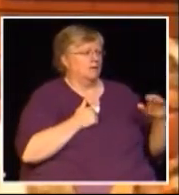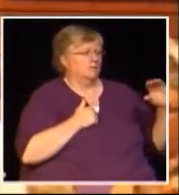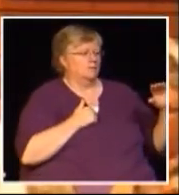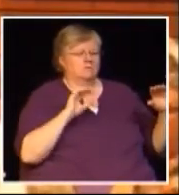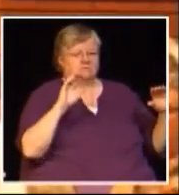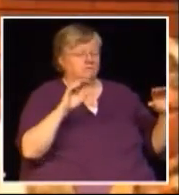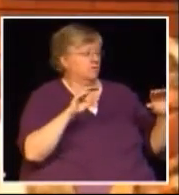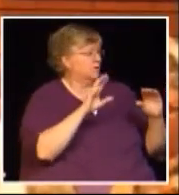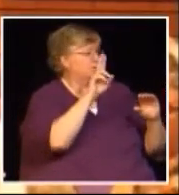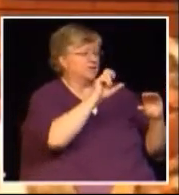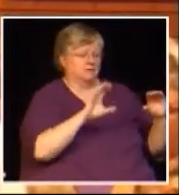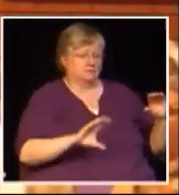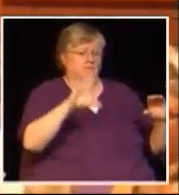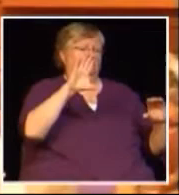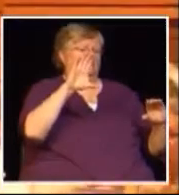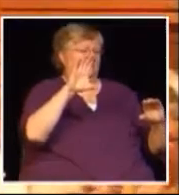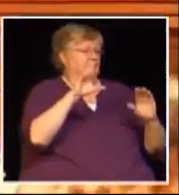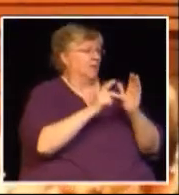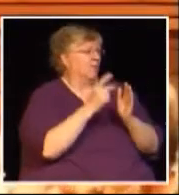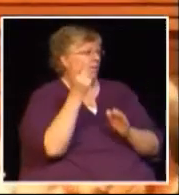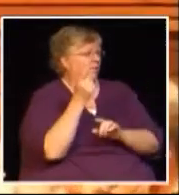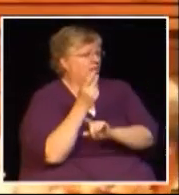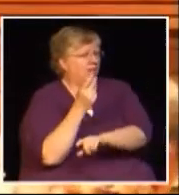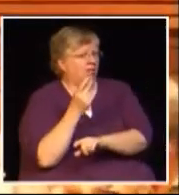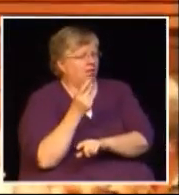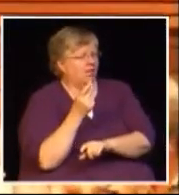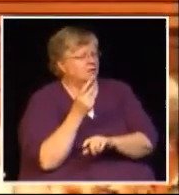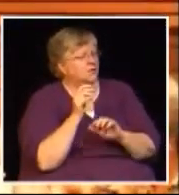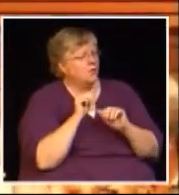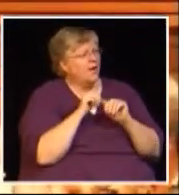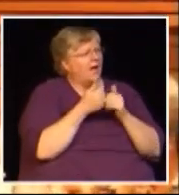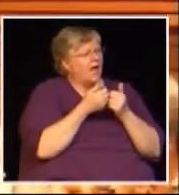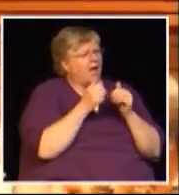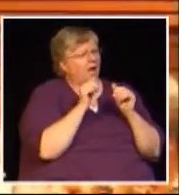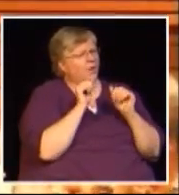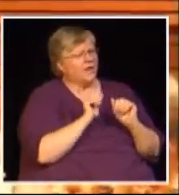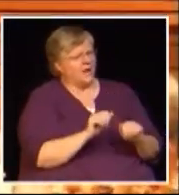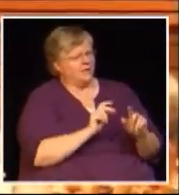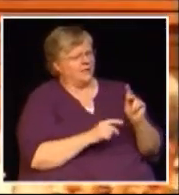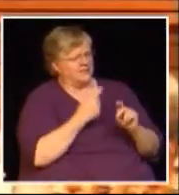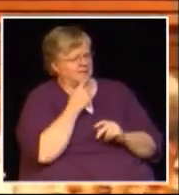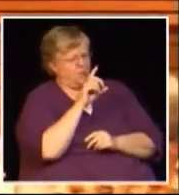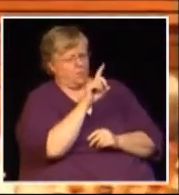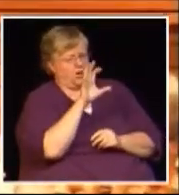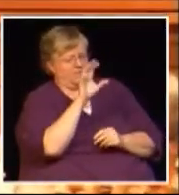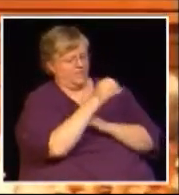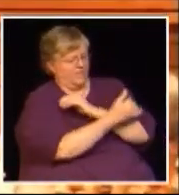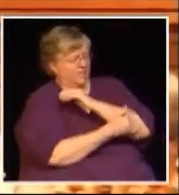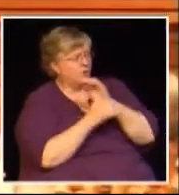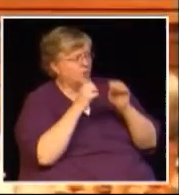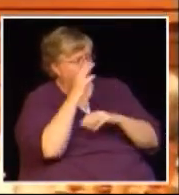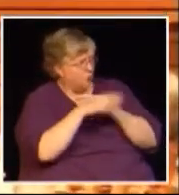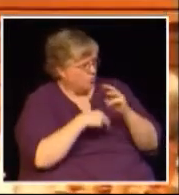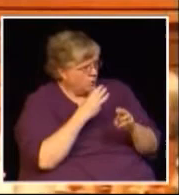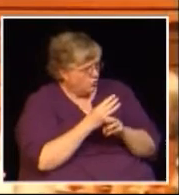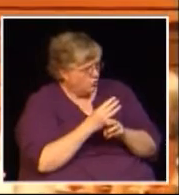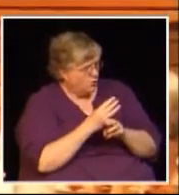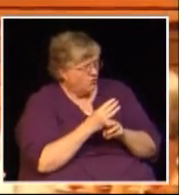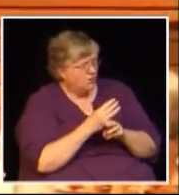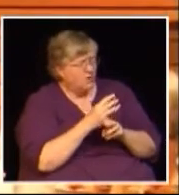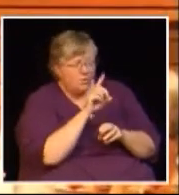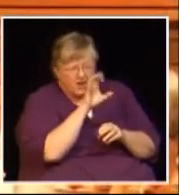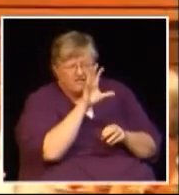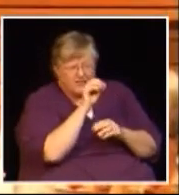the question I have for the Fight HST is how can they say 150 countries in the world